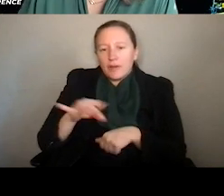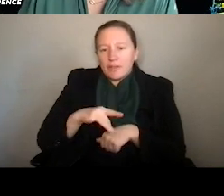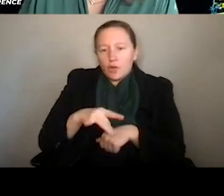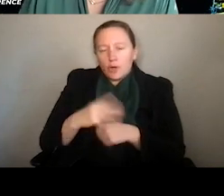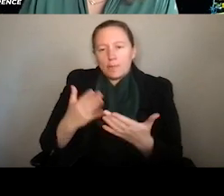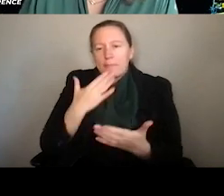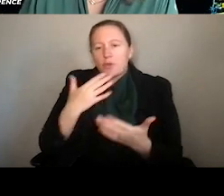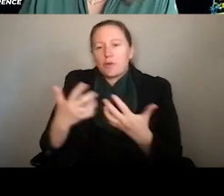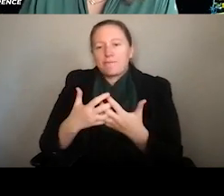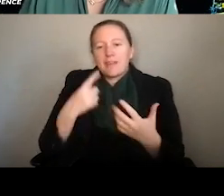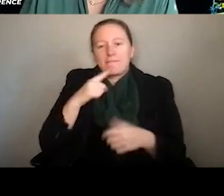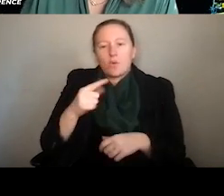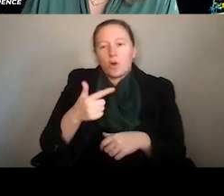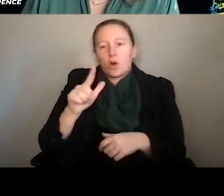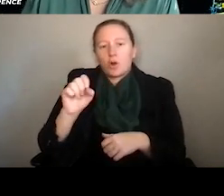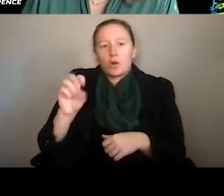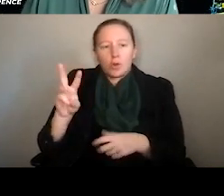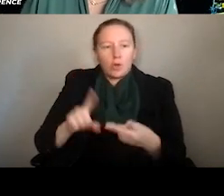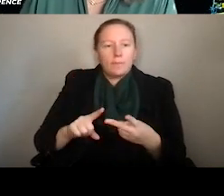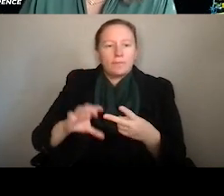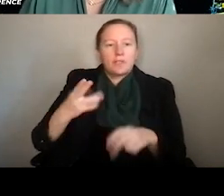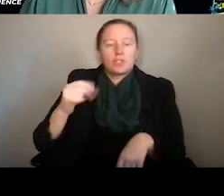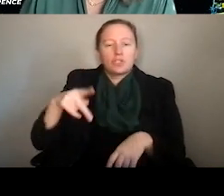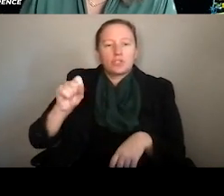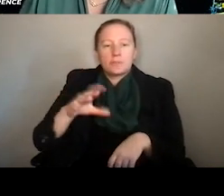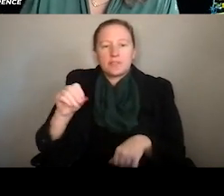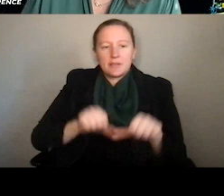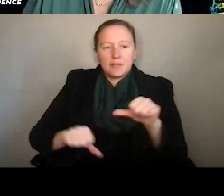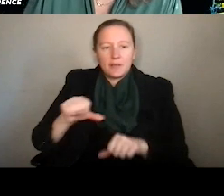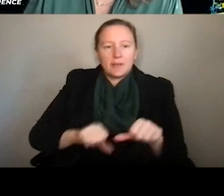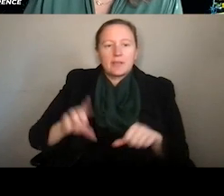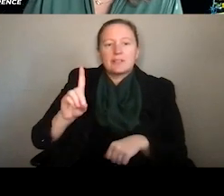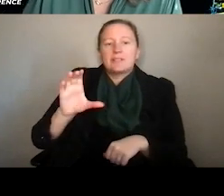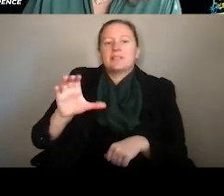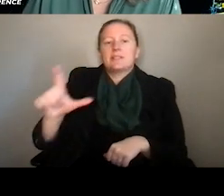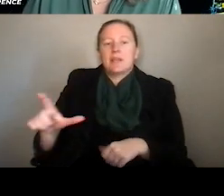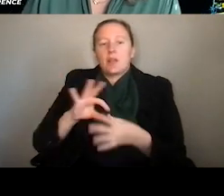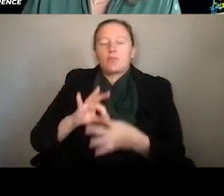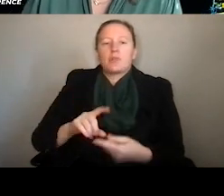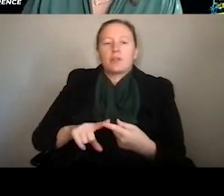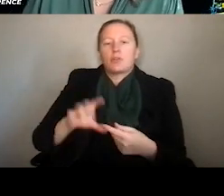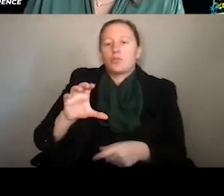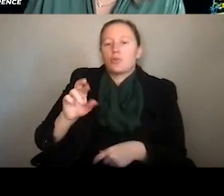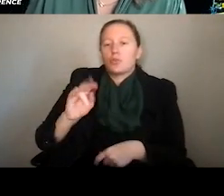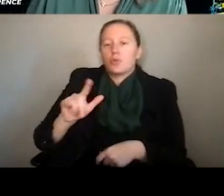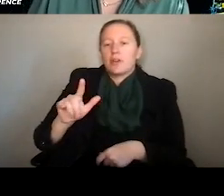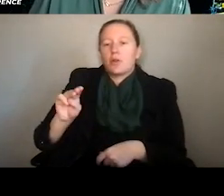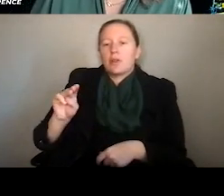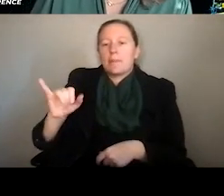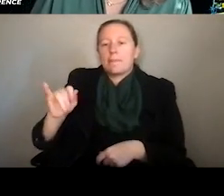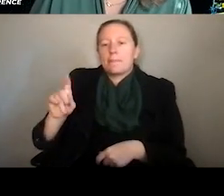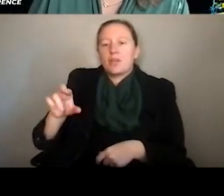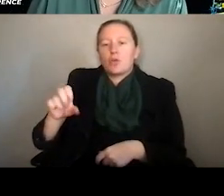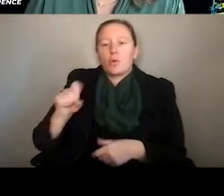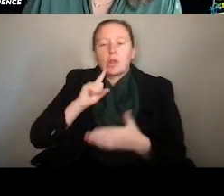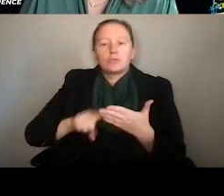In response to Chips and Science, GEO also released a Dear Colleague Letter, or DCL, about critical minerals research. So if you're interested